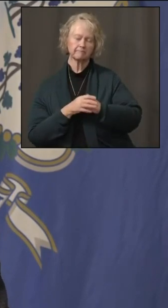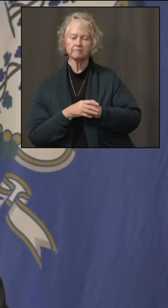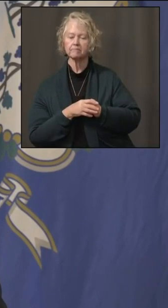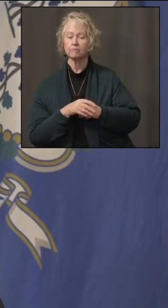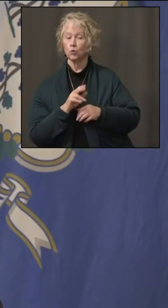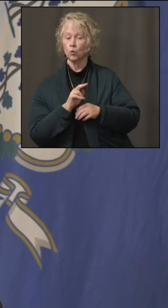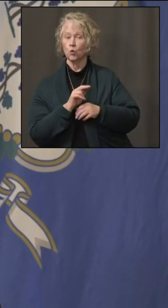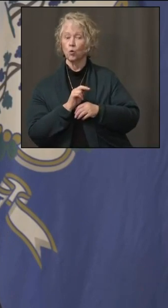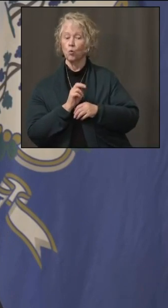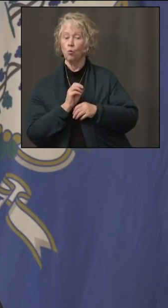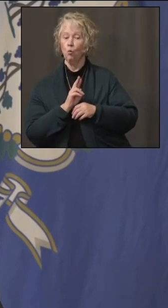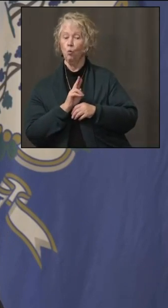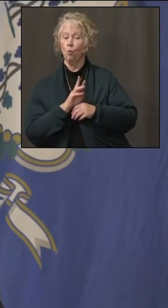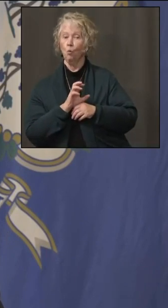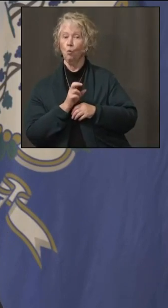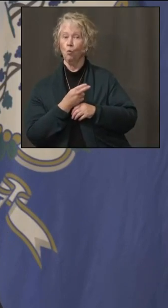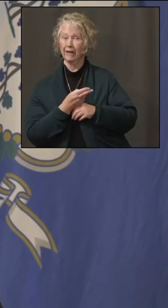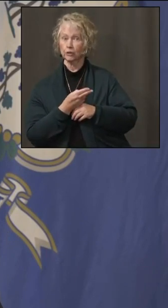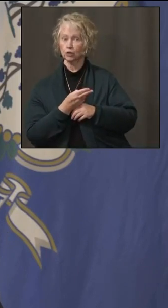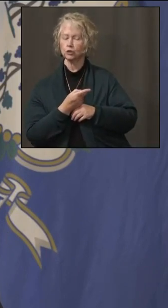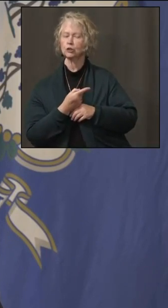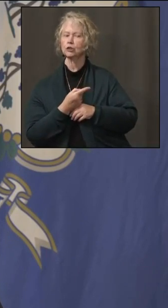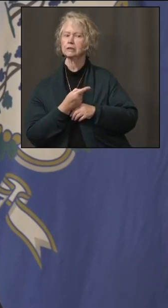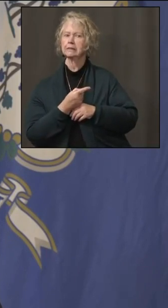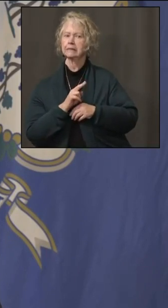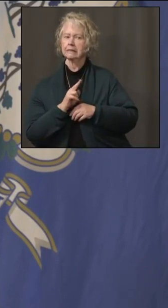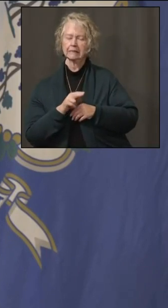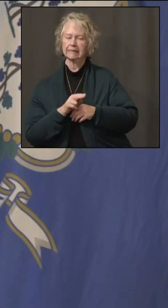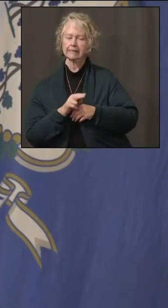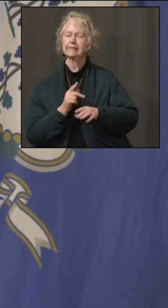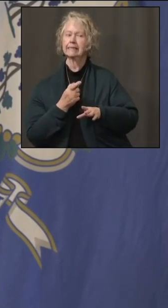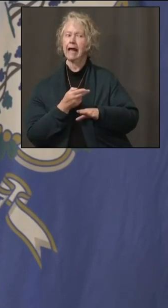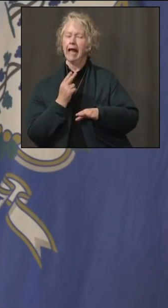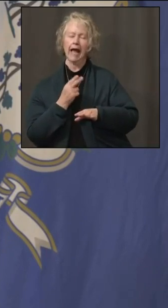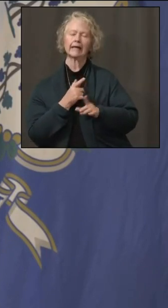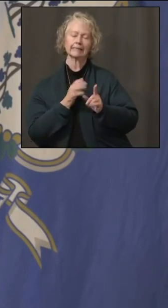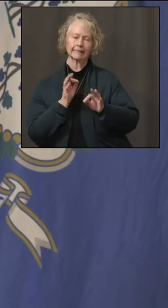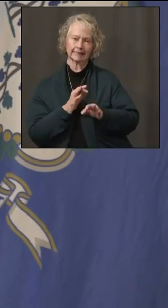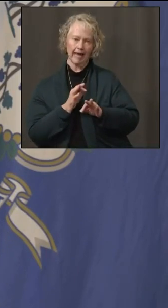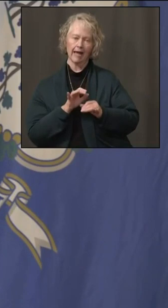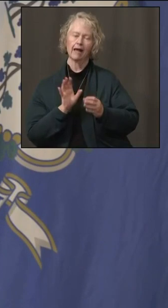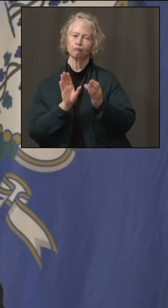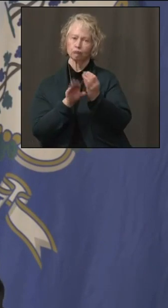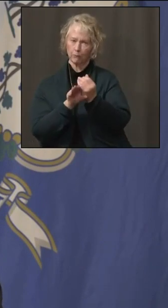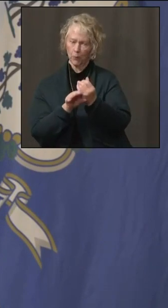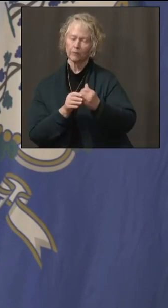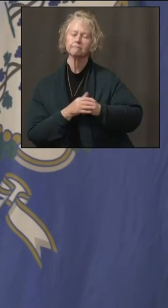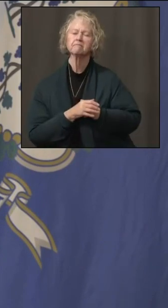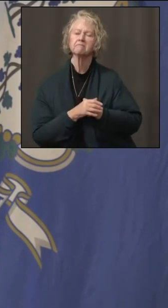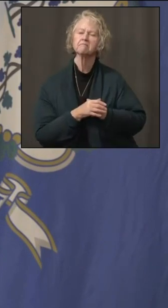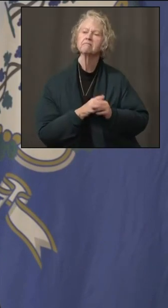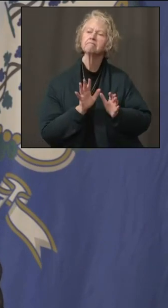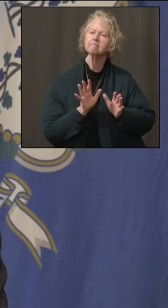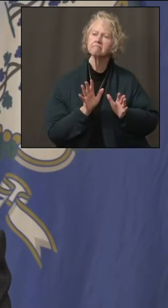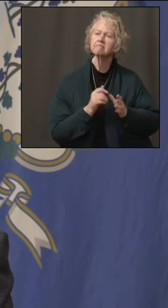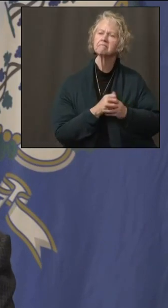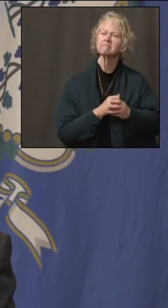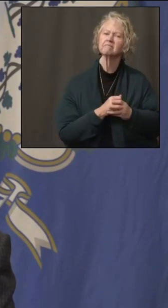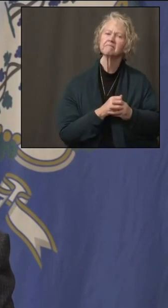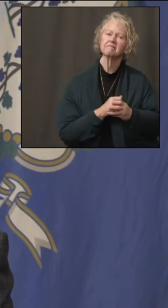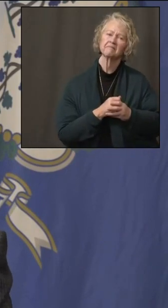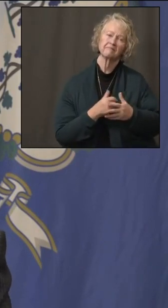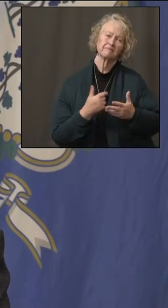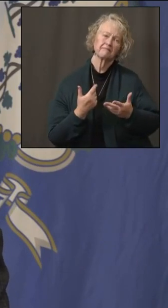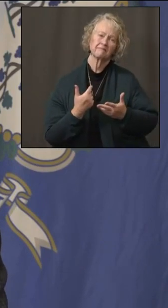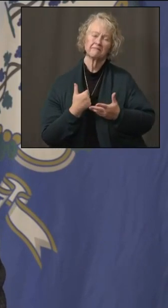got a little higher, and they went to remote learning. By the same token, as I've said this before, I look at